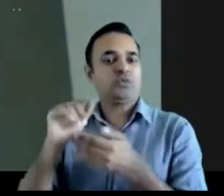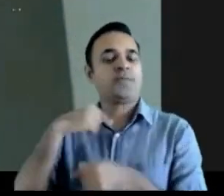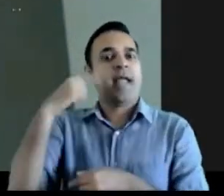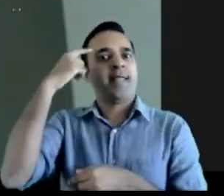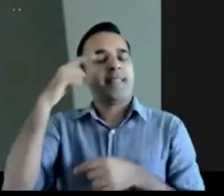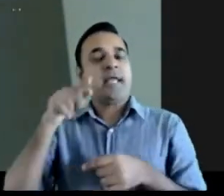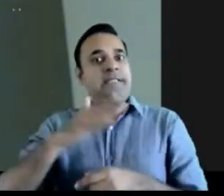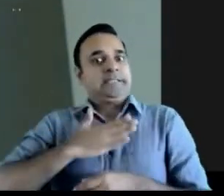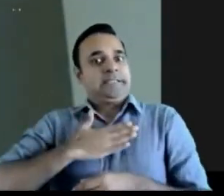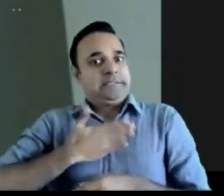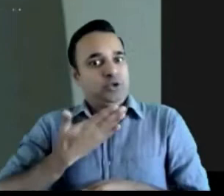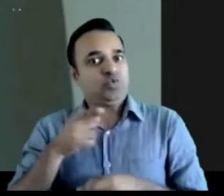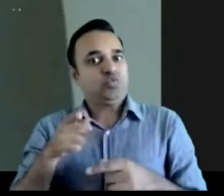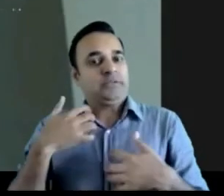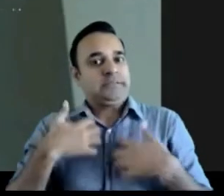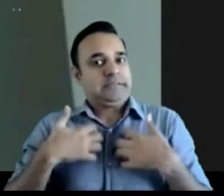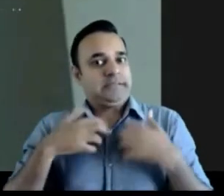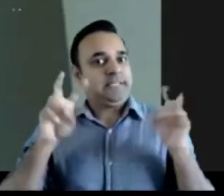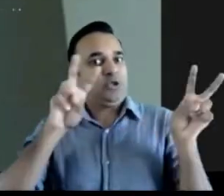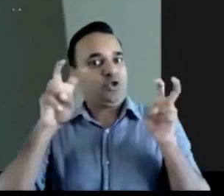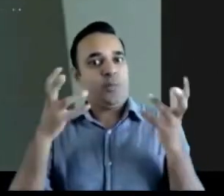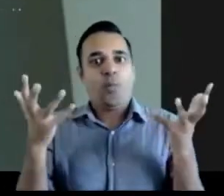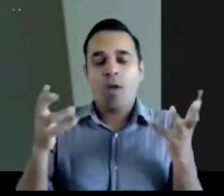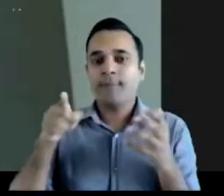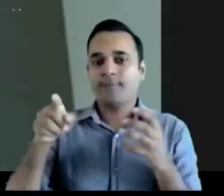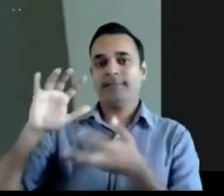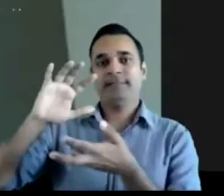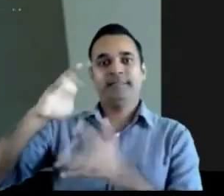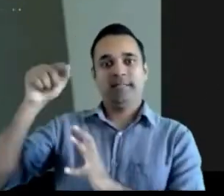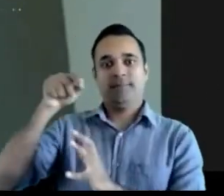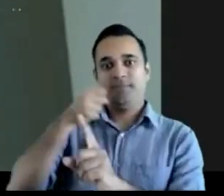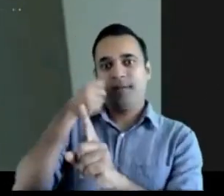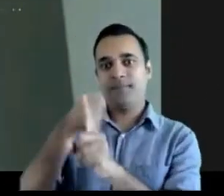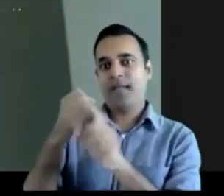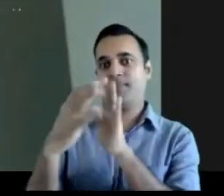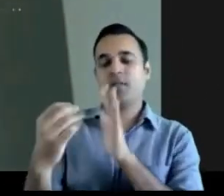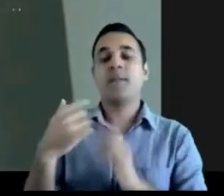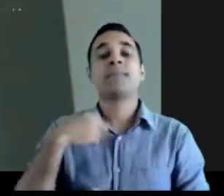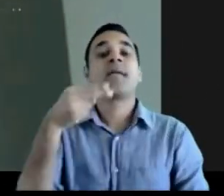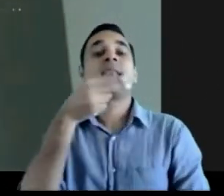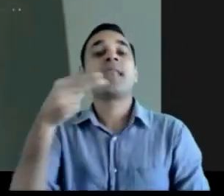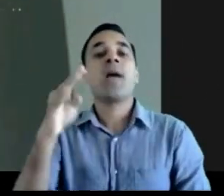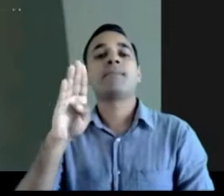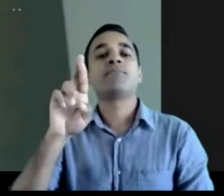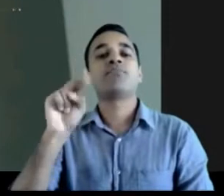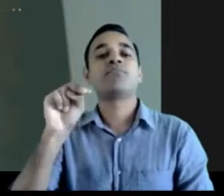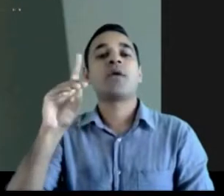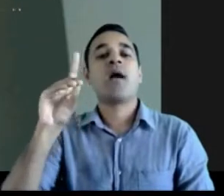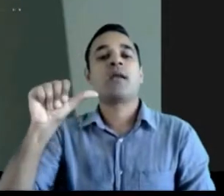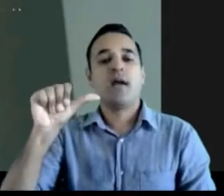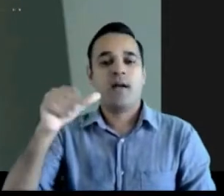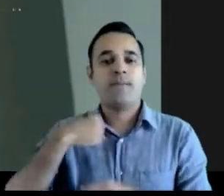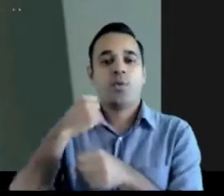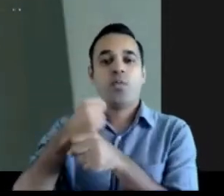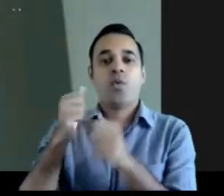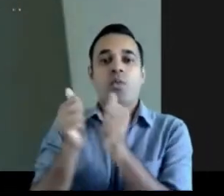ocha for the regional office and i have over 10 years of experience working with information management and for me